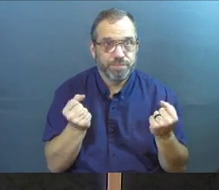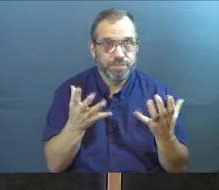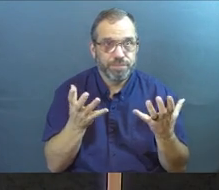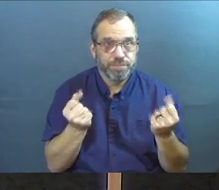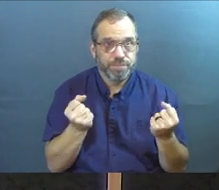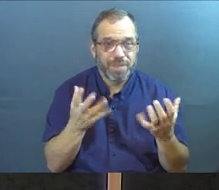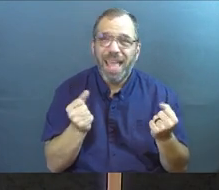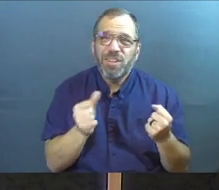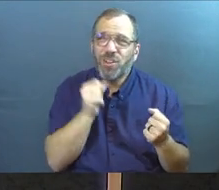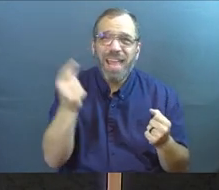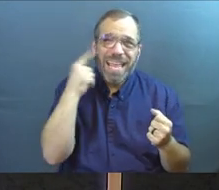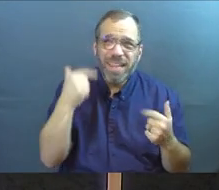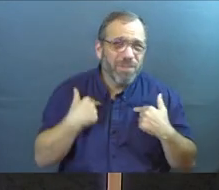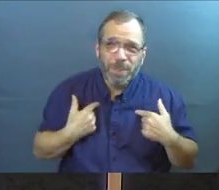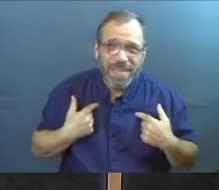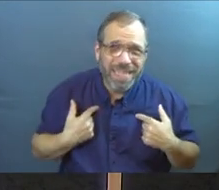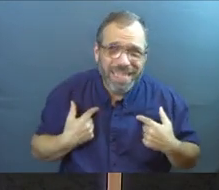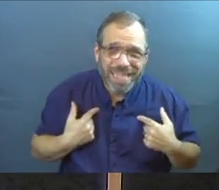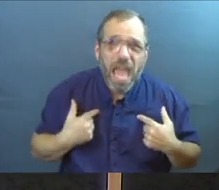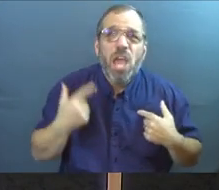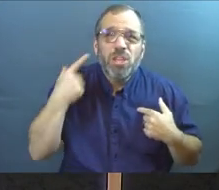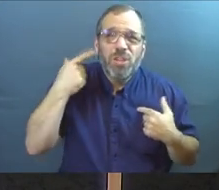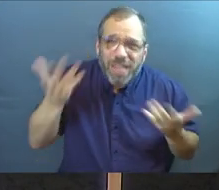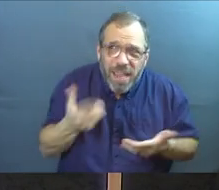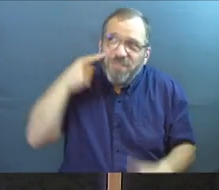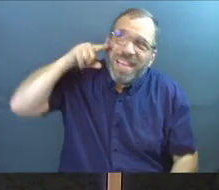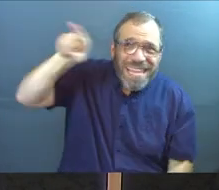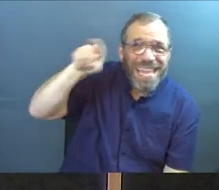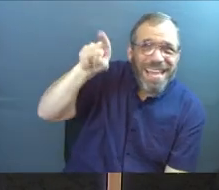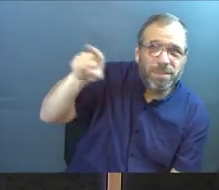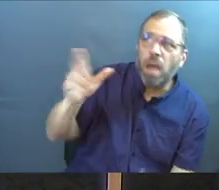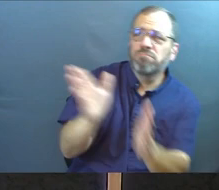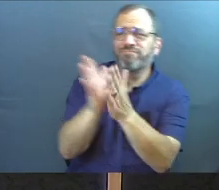You're not here for the blockhead. You're here for him.